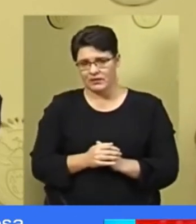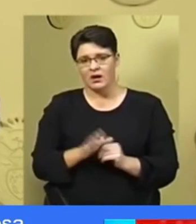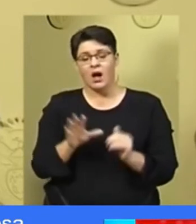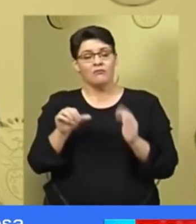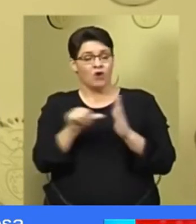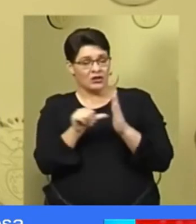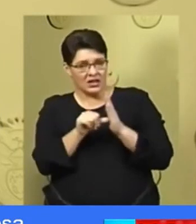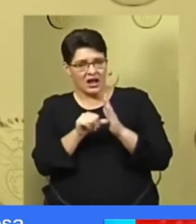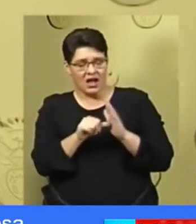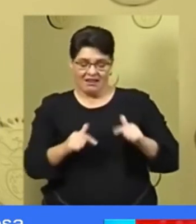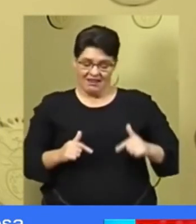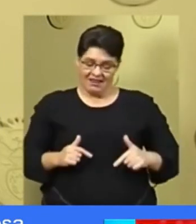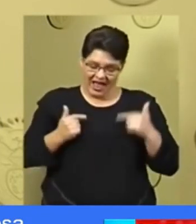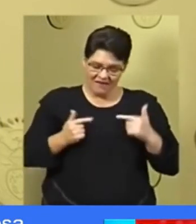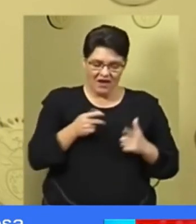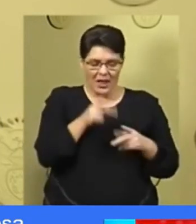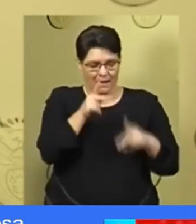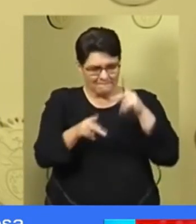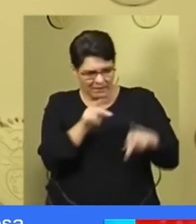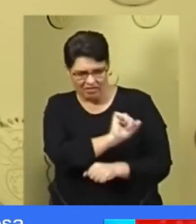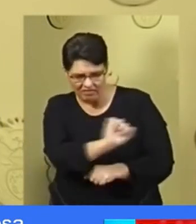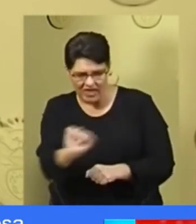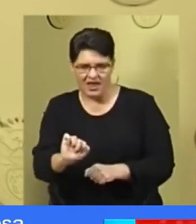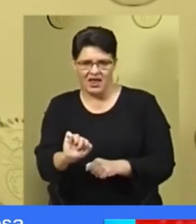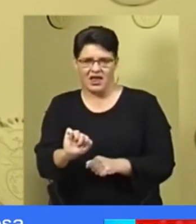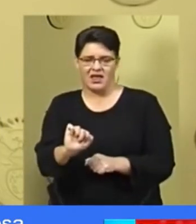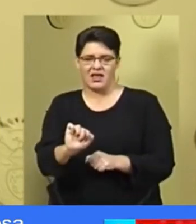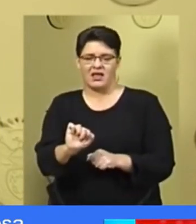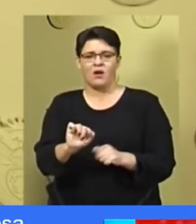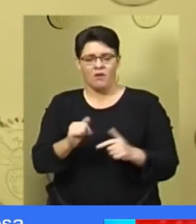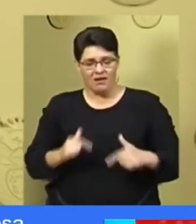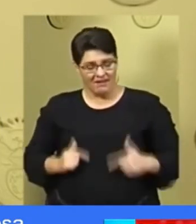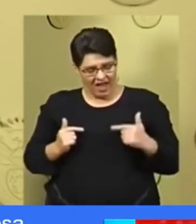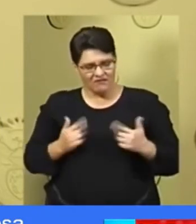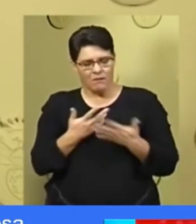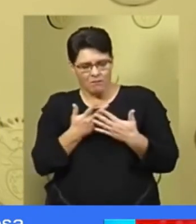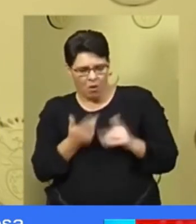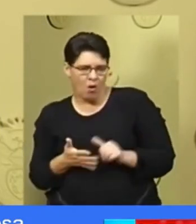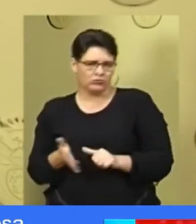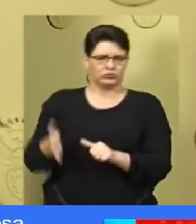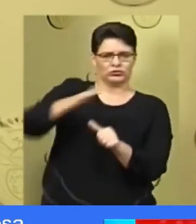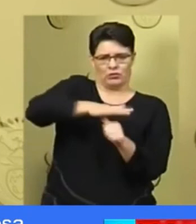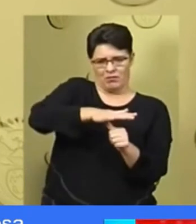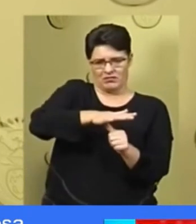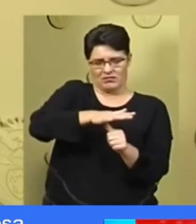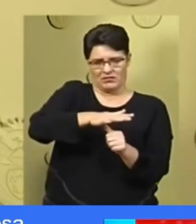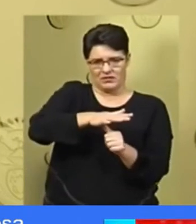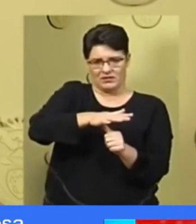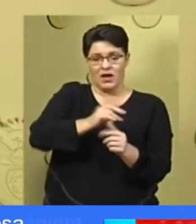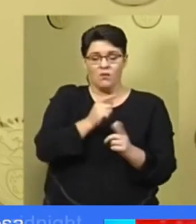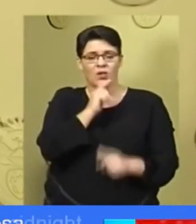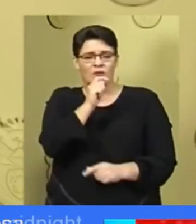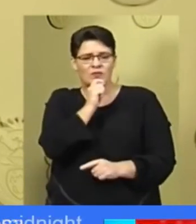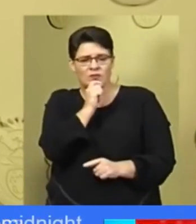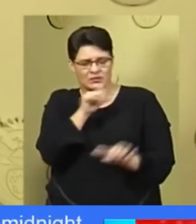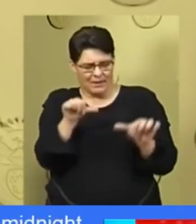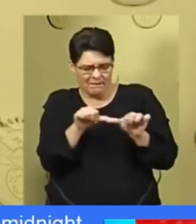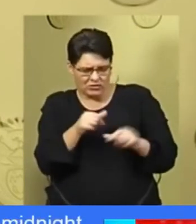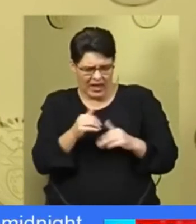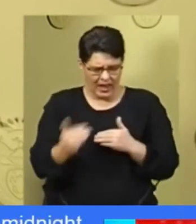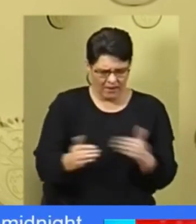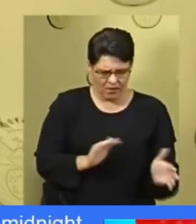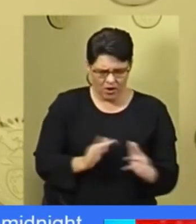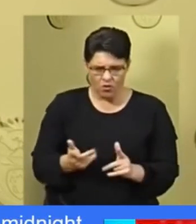the lives and the livelihoods of our people above all else, and will use all of the measures